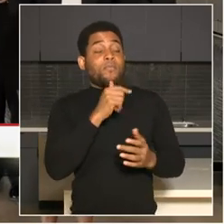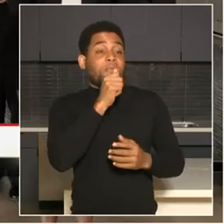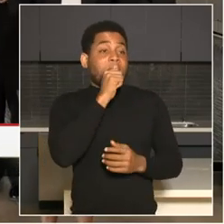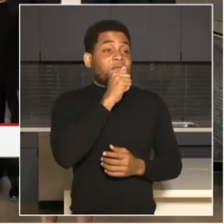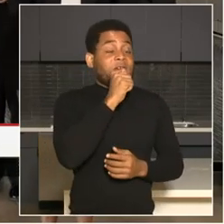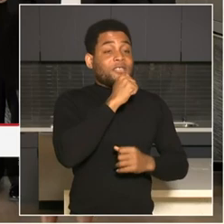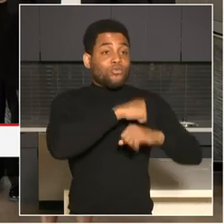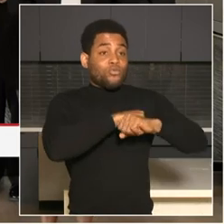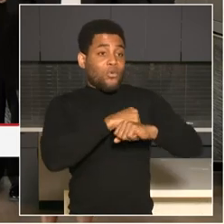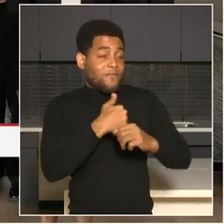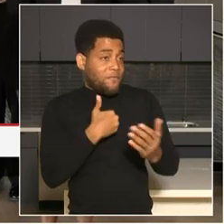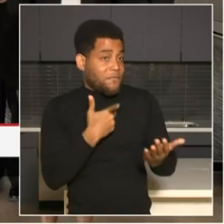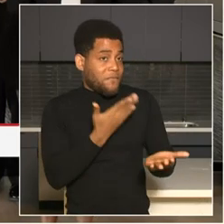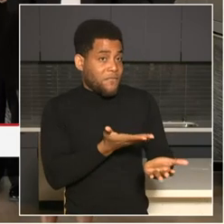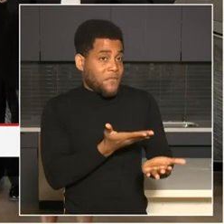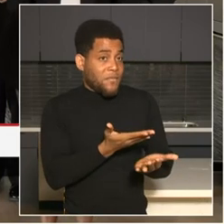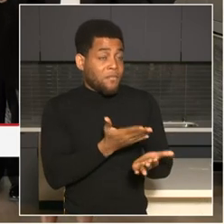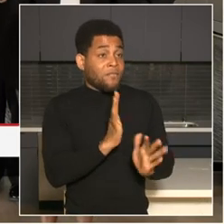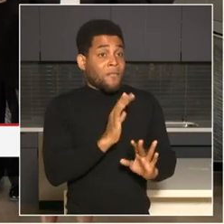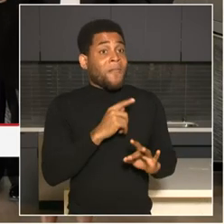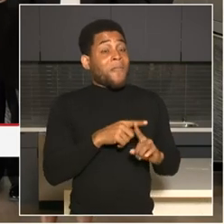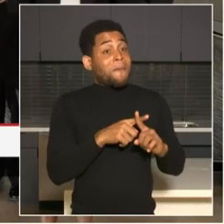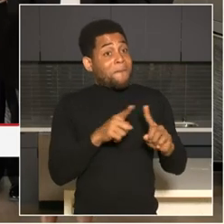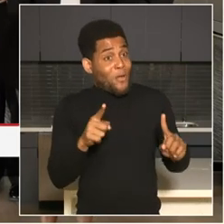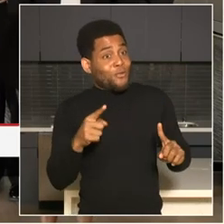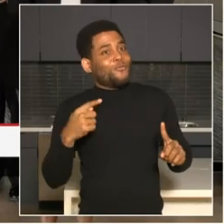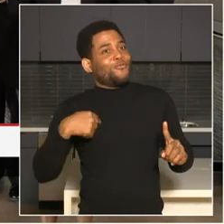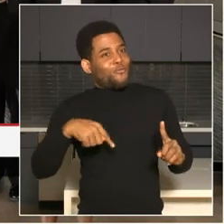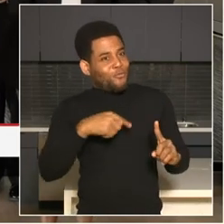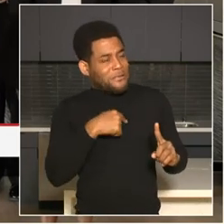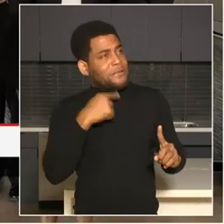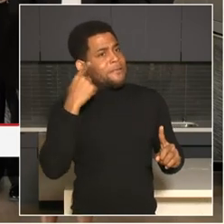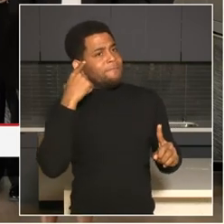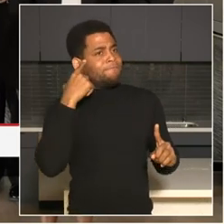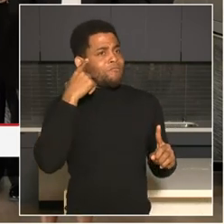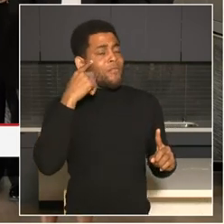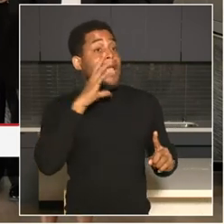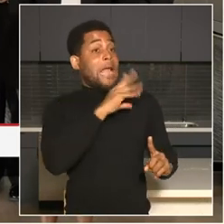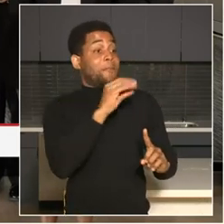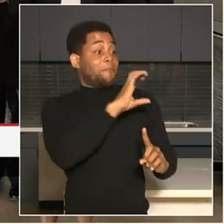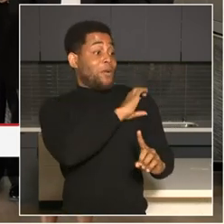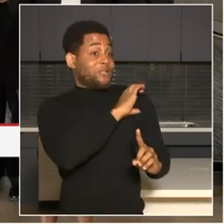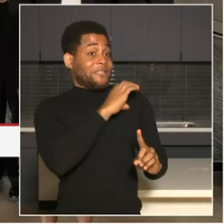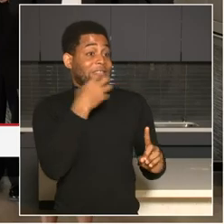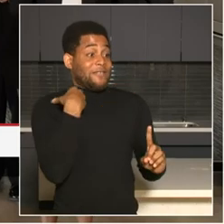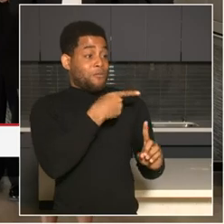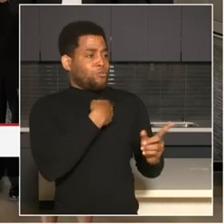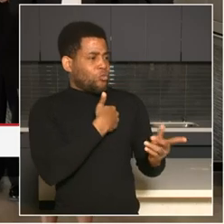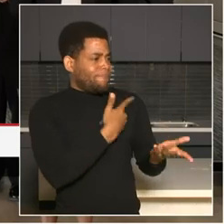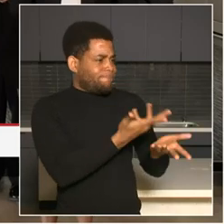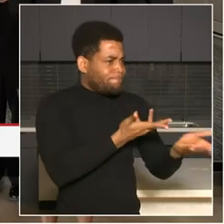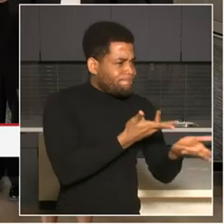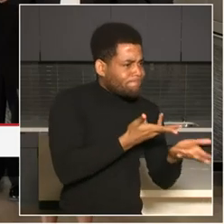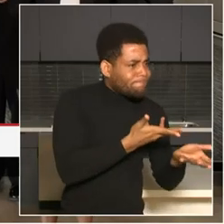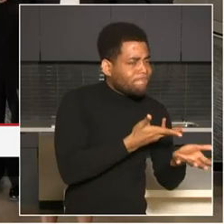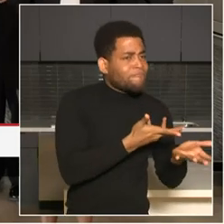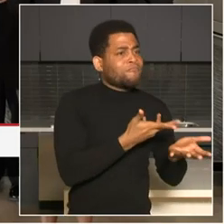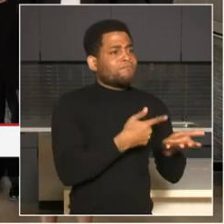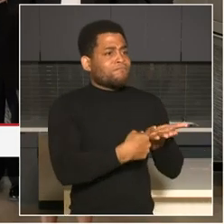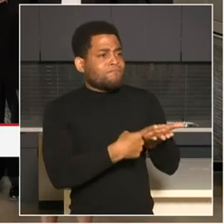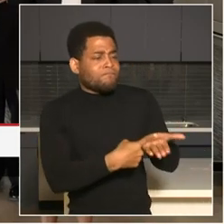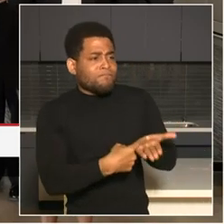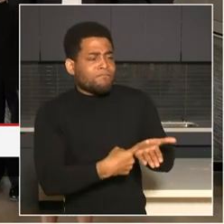especially, and the chief told me that, you know, there was some reporting yesterday about what we're discussing now, and she got